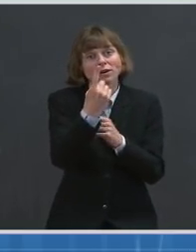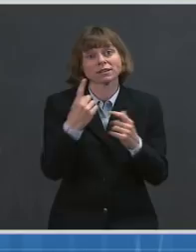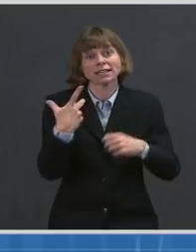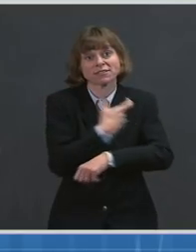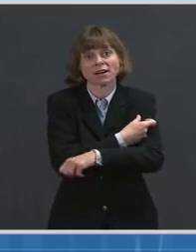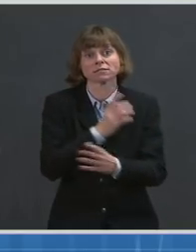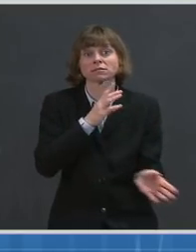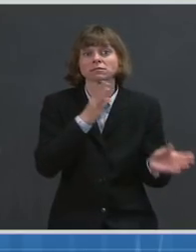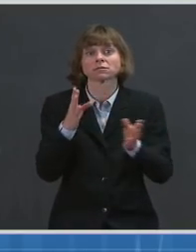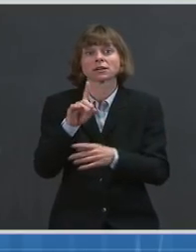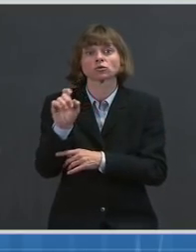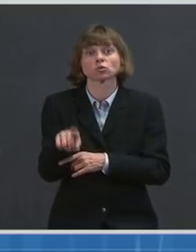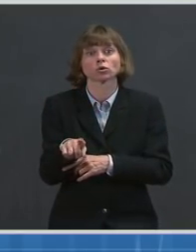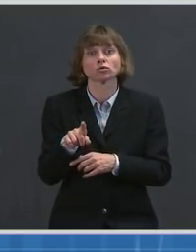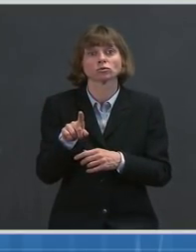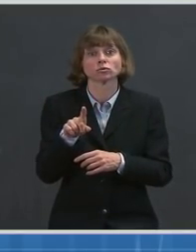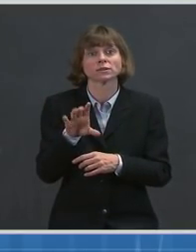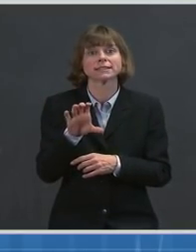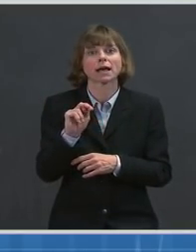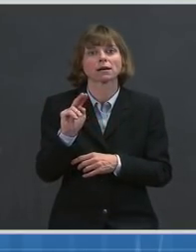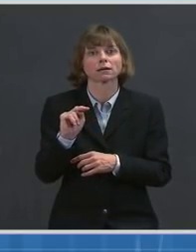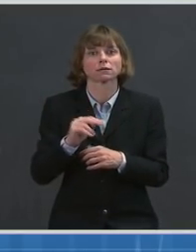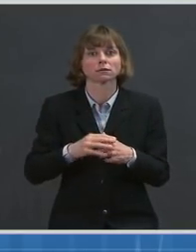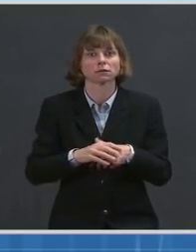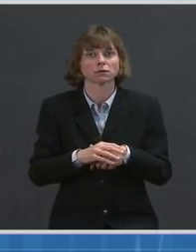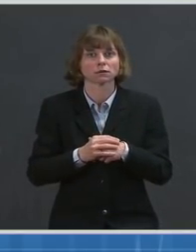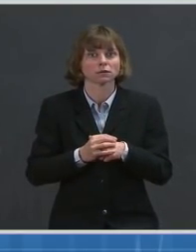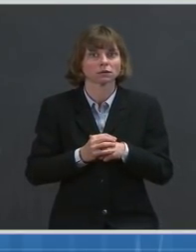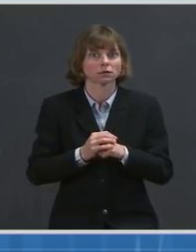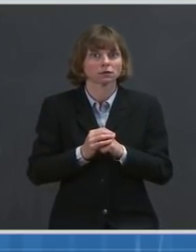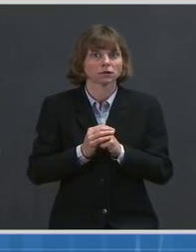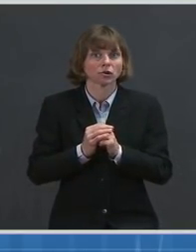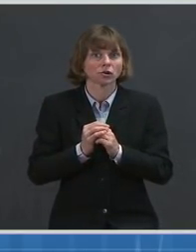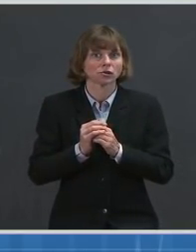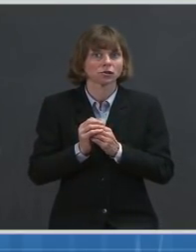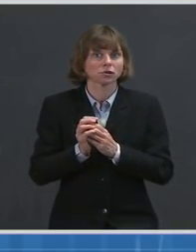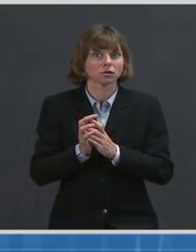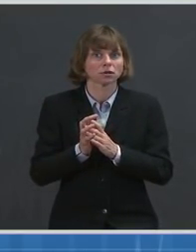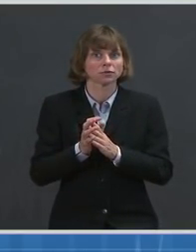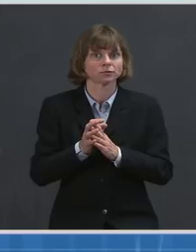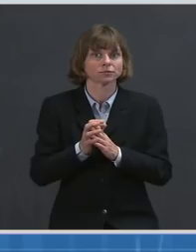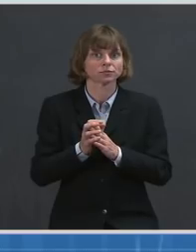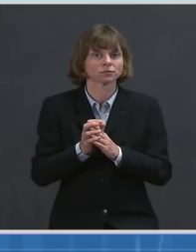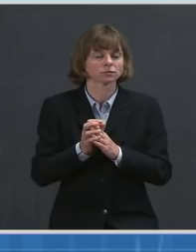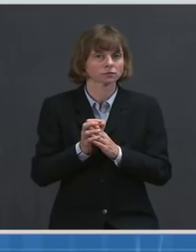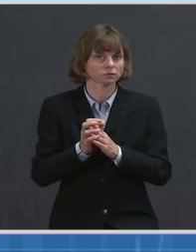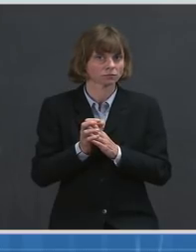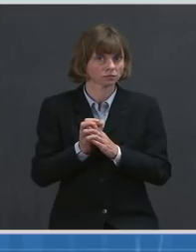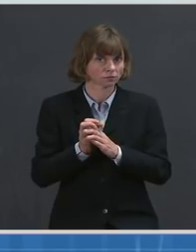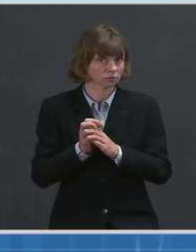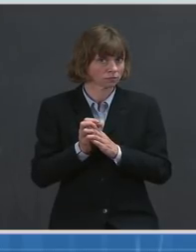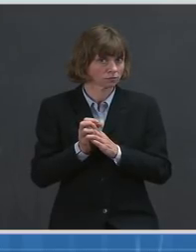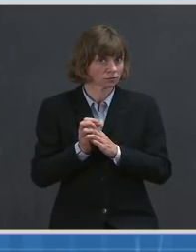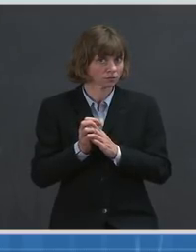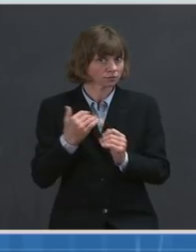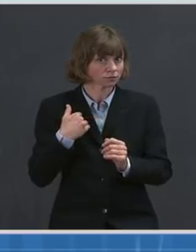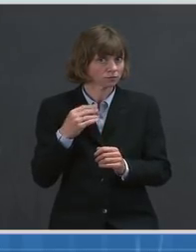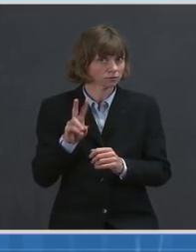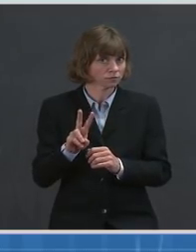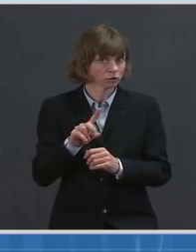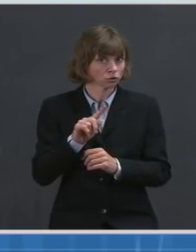Next question, we'll go to Kaitlyn Collins at CNN. Thanks very much. I have two